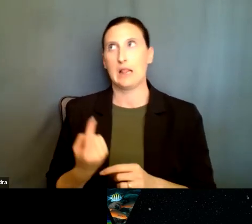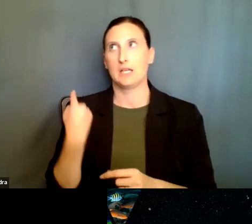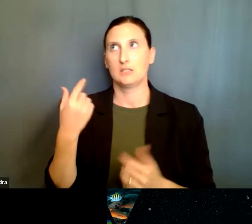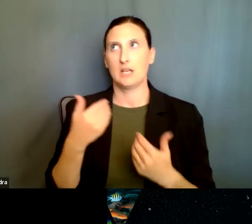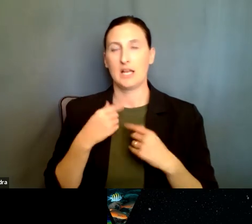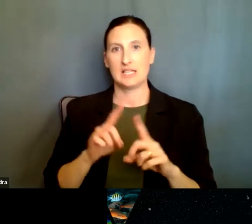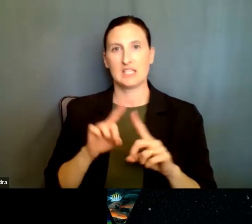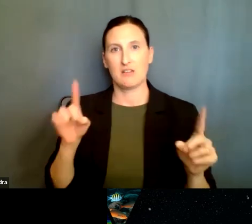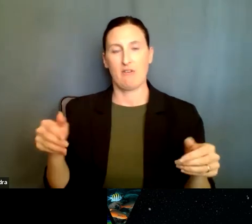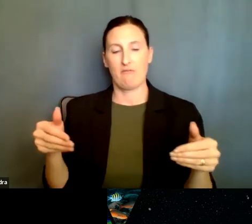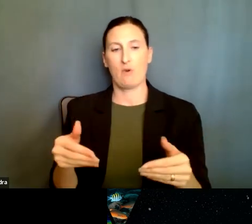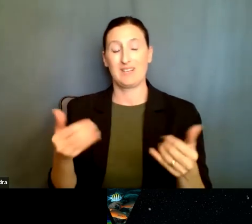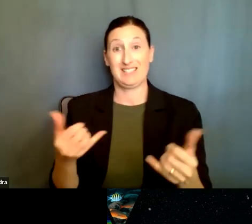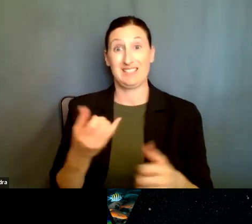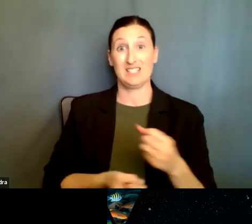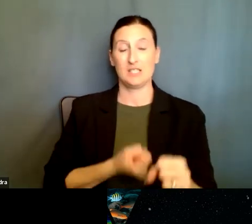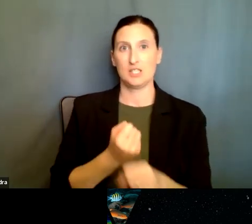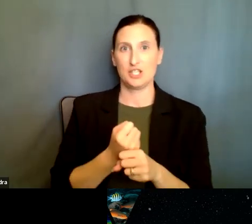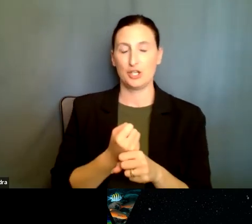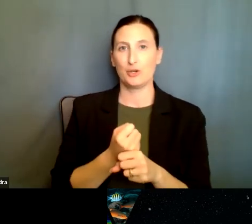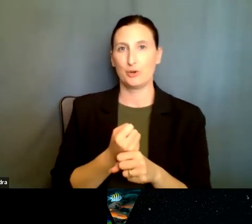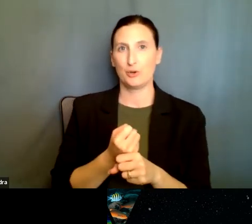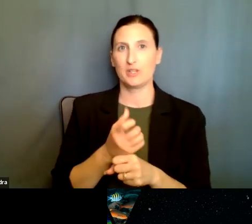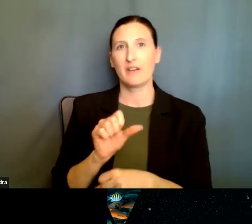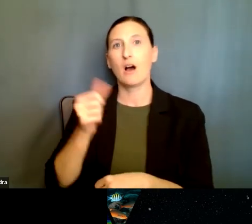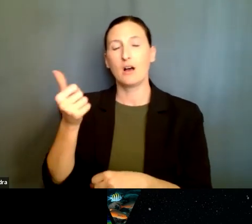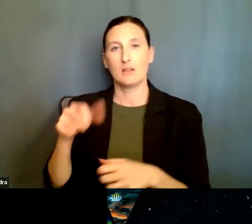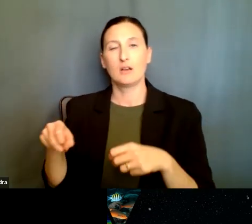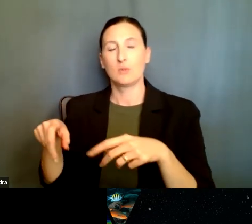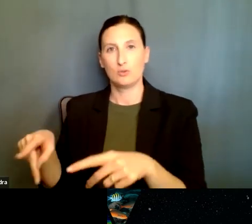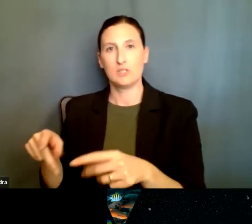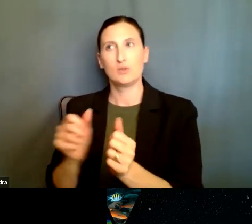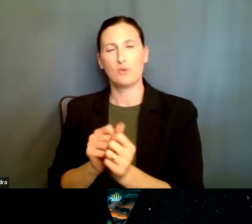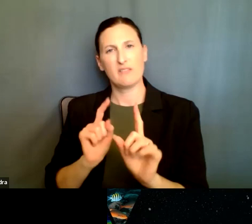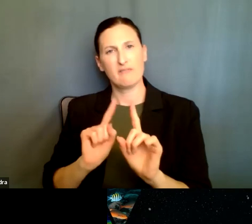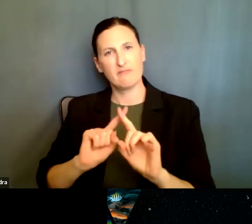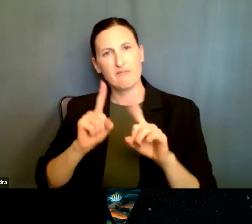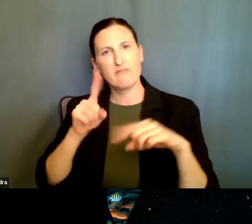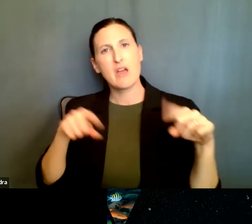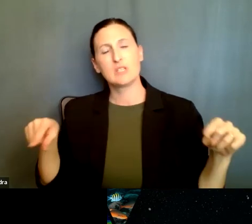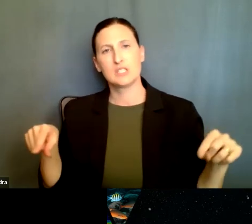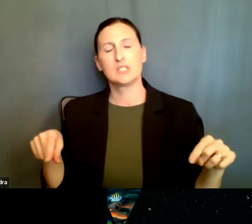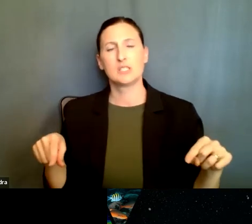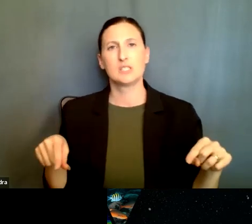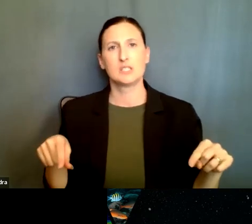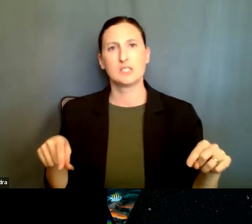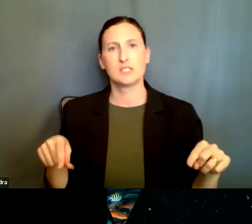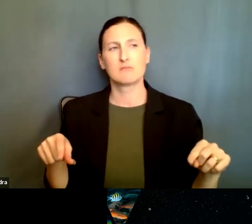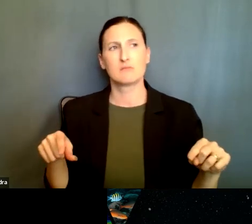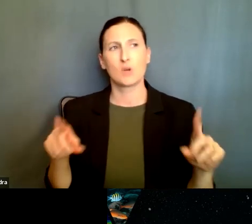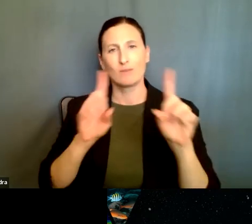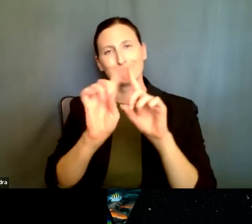Um, this year, um, or there are other opportunities with various, uh, specific, um, topics.